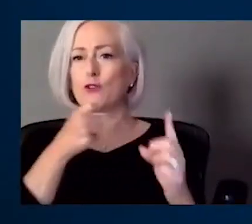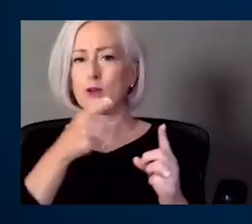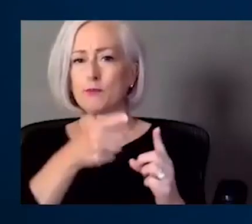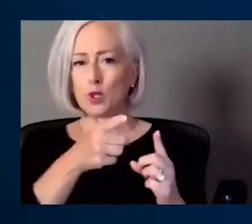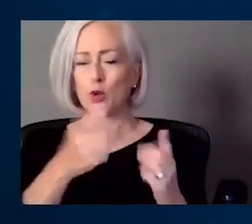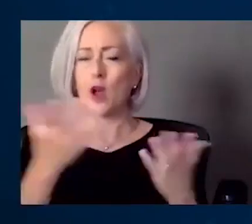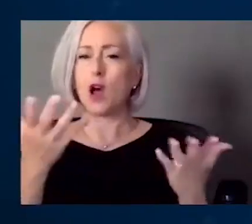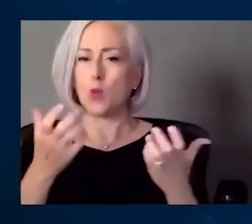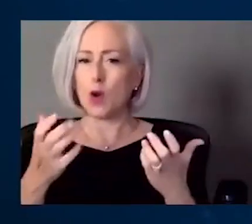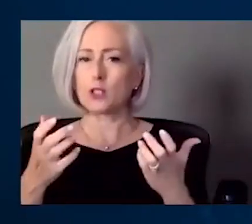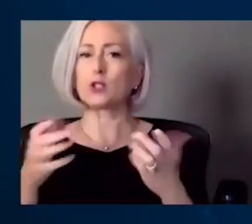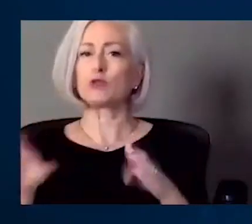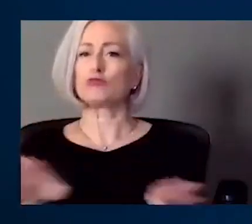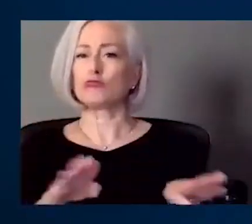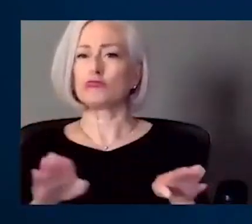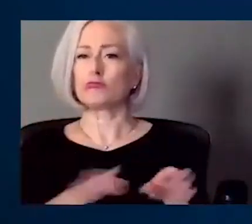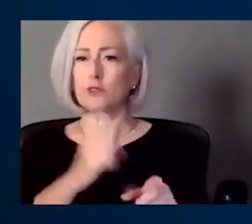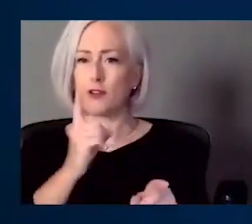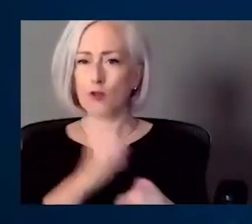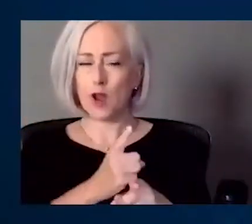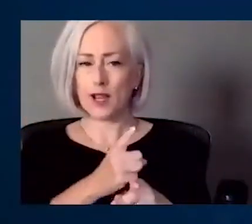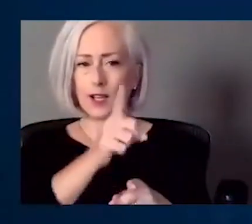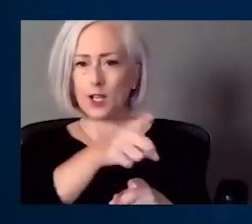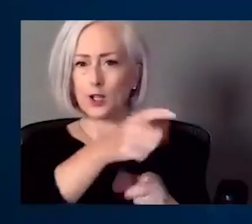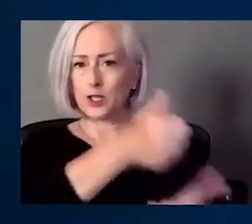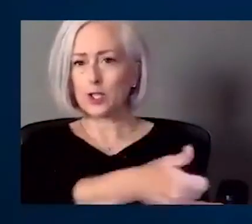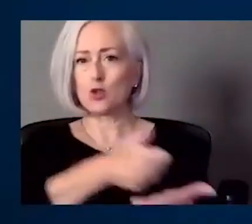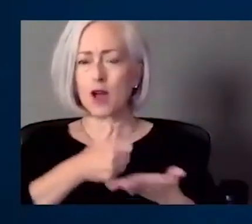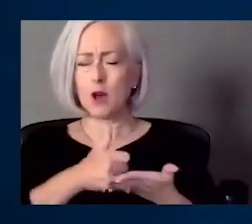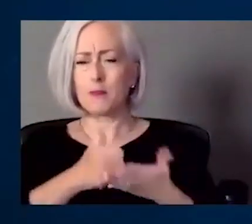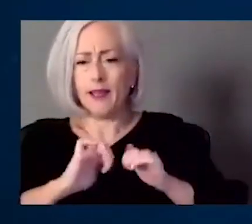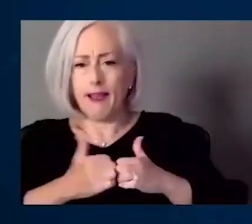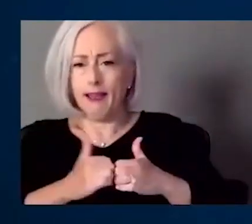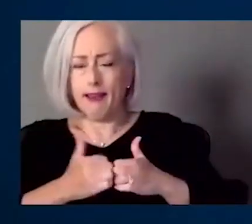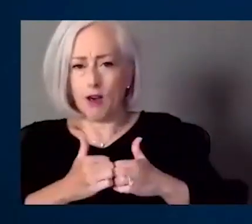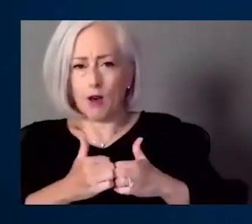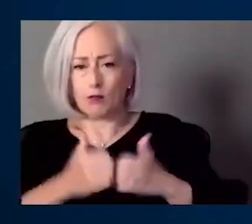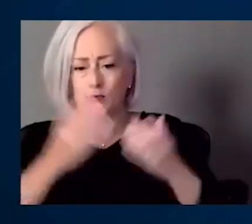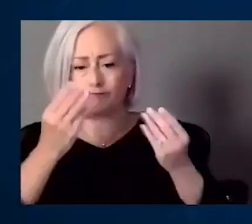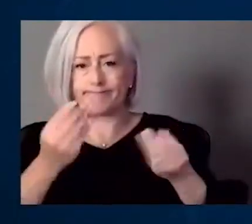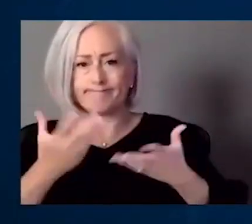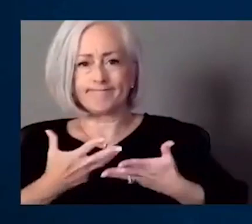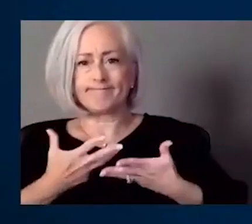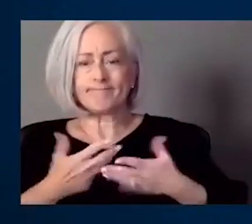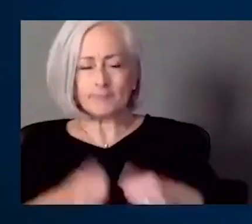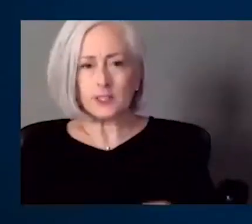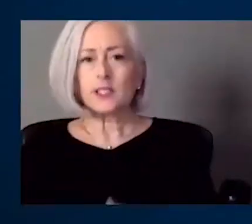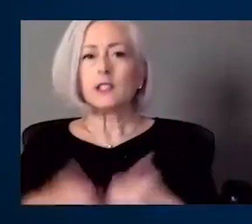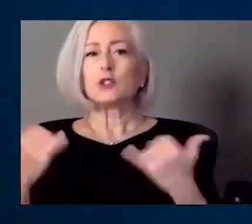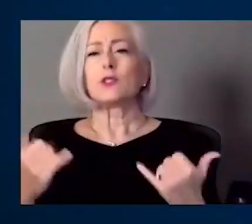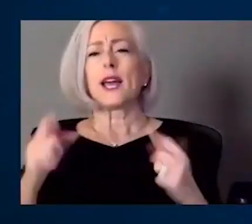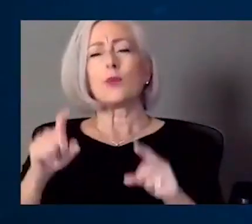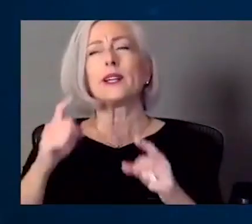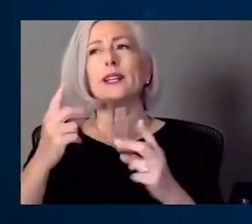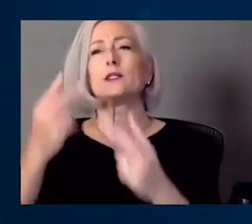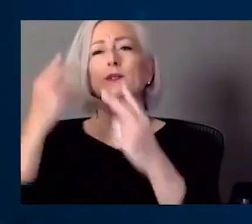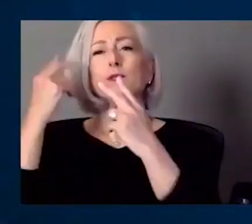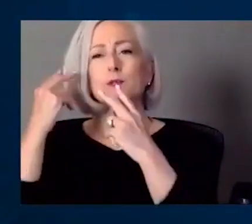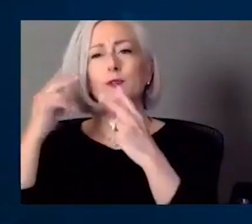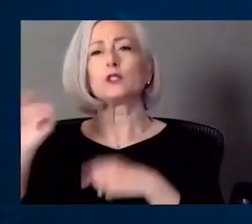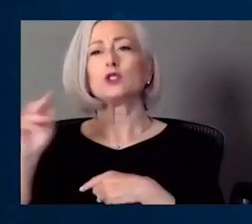I need you to help me to know how to do right. I think we all need to be thoughtful today on Juneteenth. But moving forward,